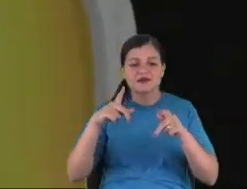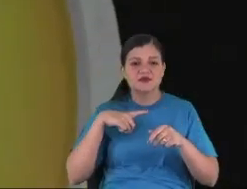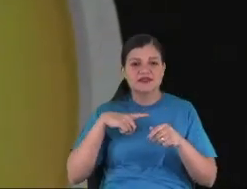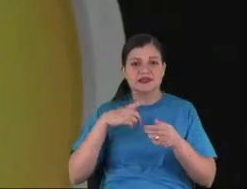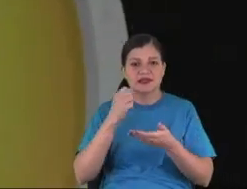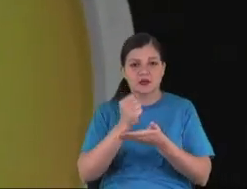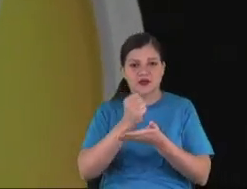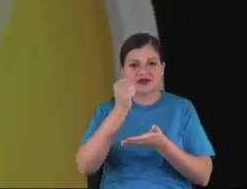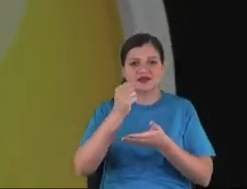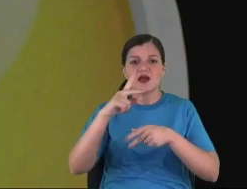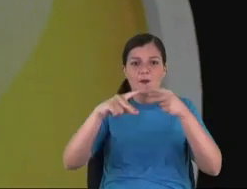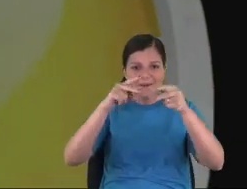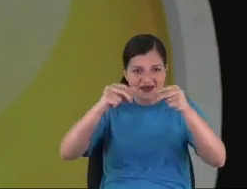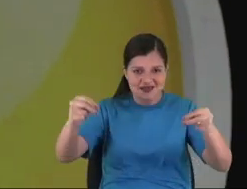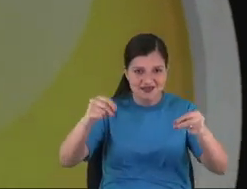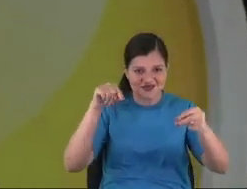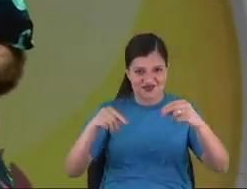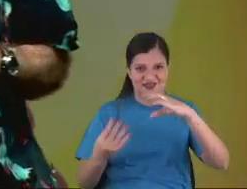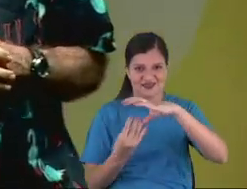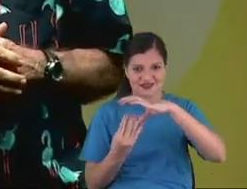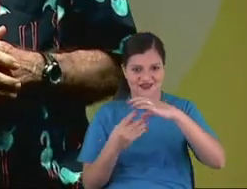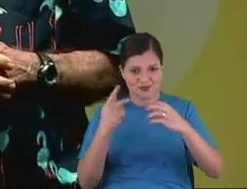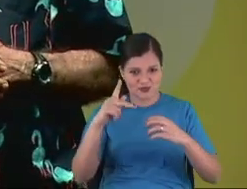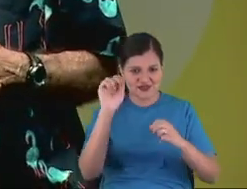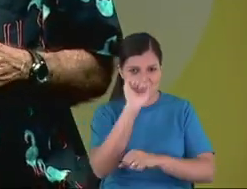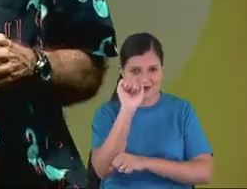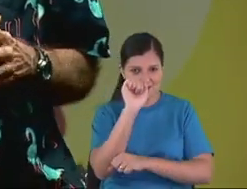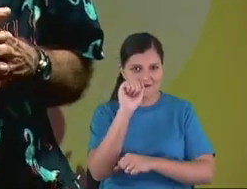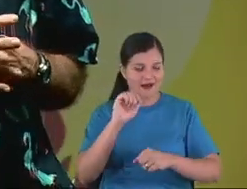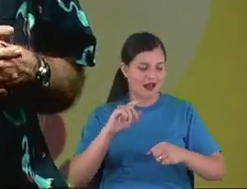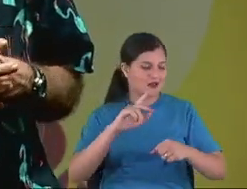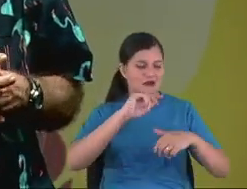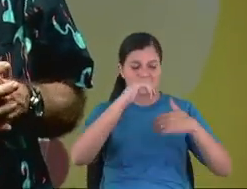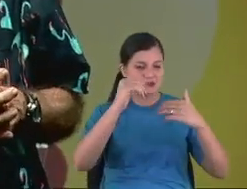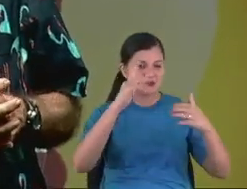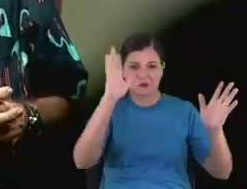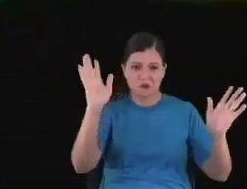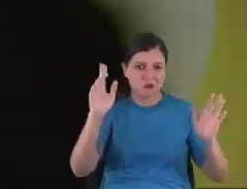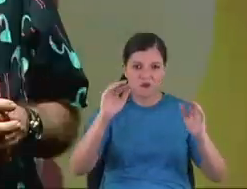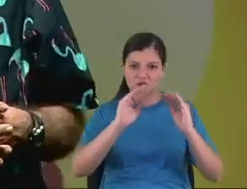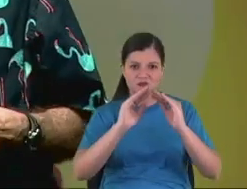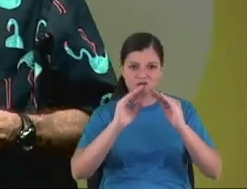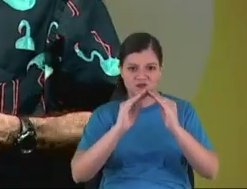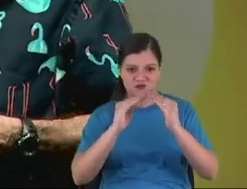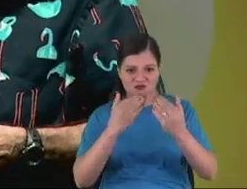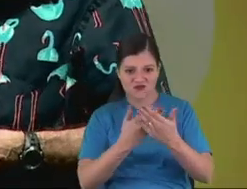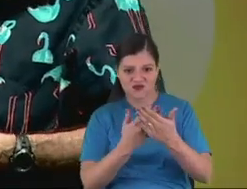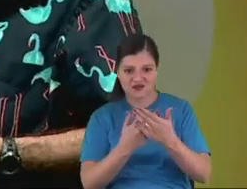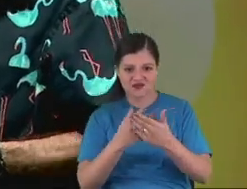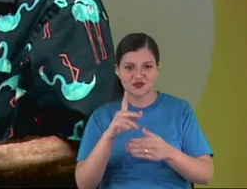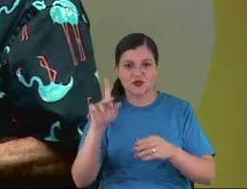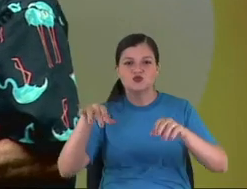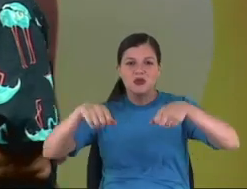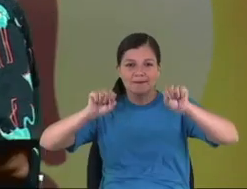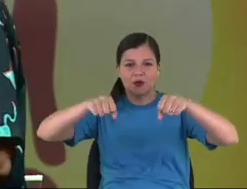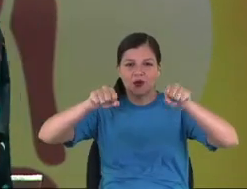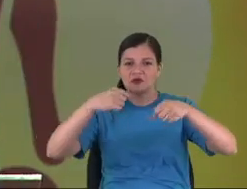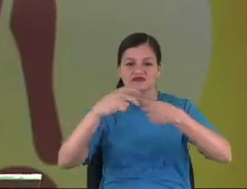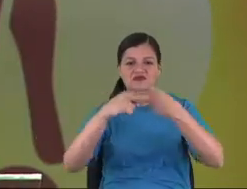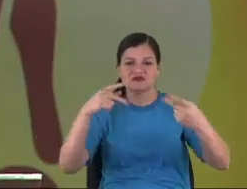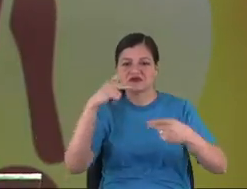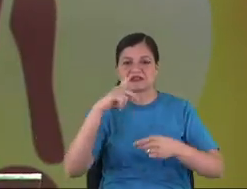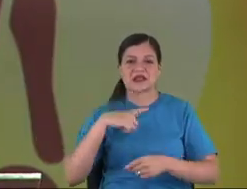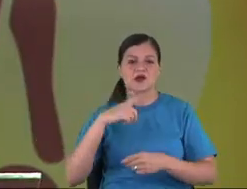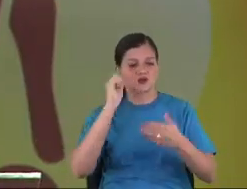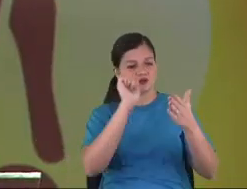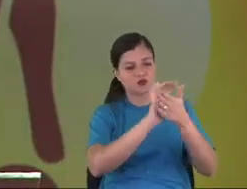some sticker, you receive some sticker, in your off-sea, in your car, to your motorcycle, what